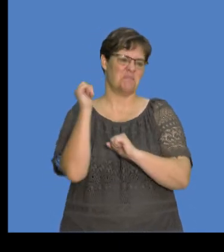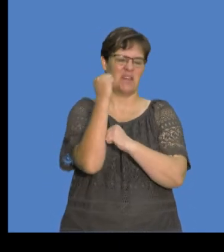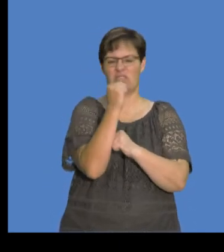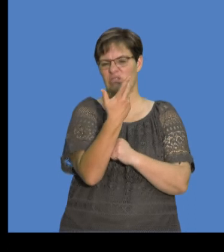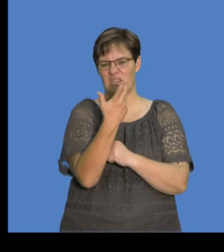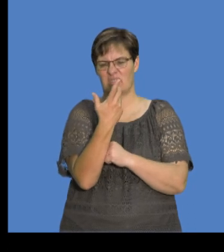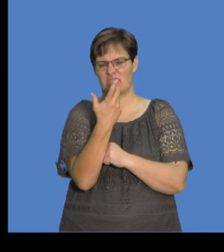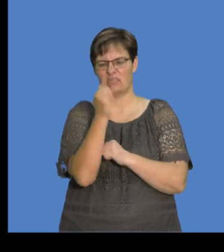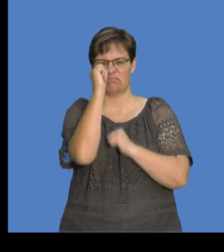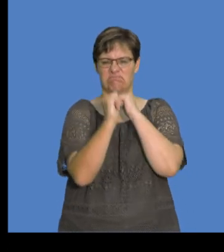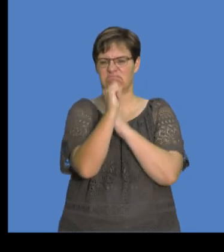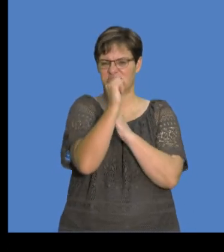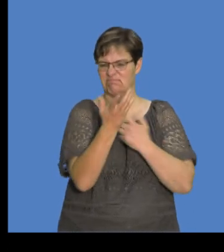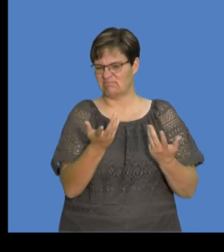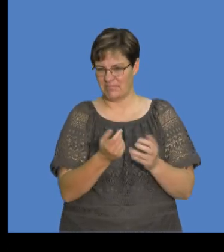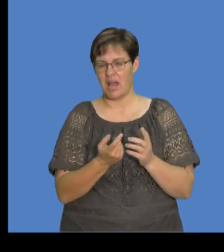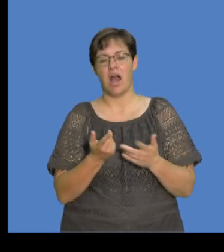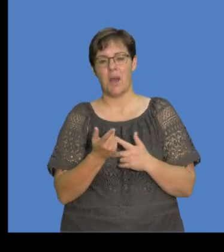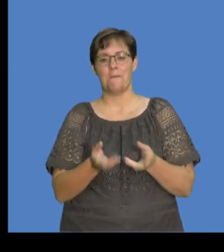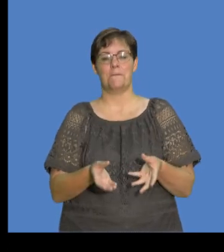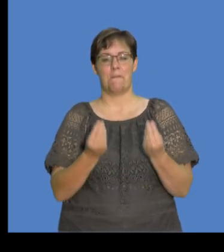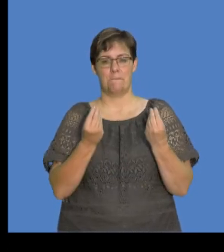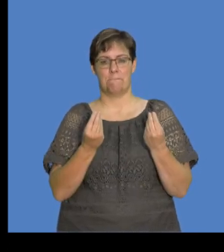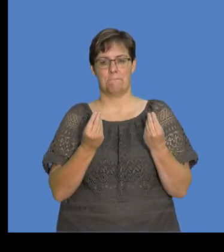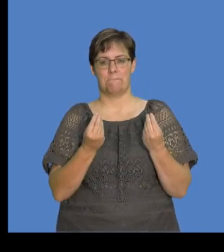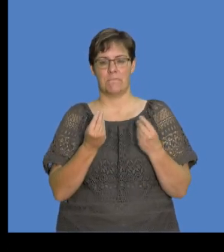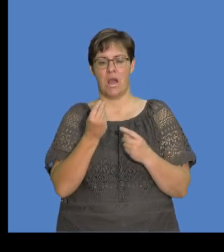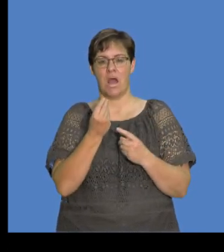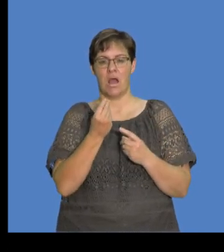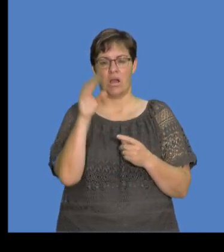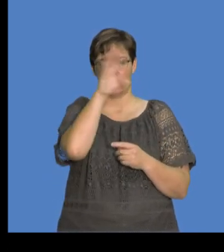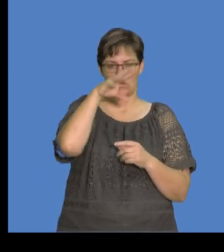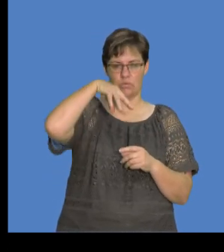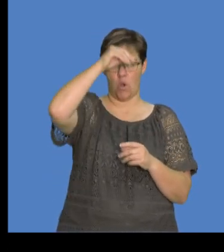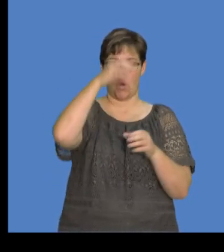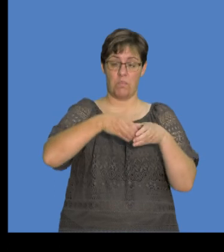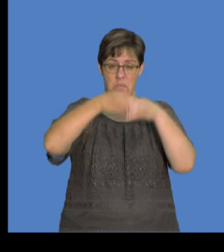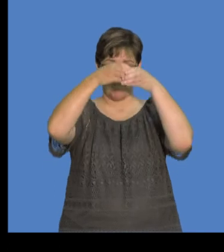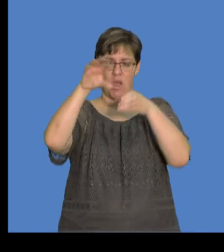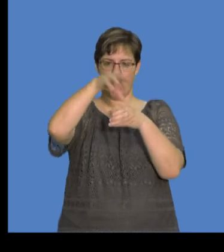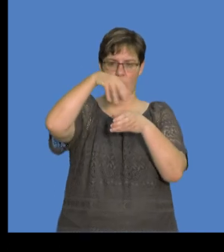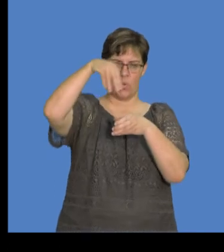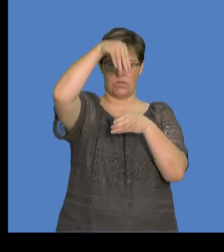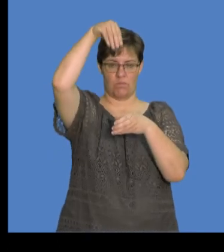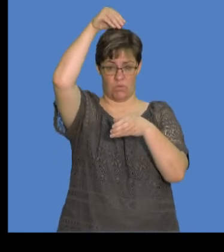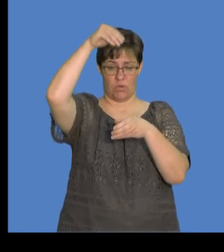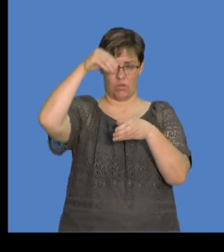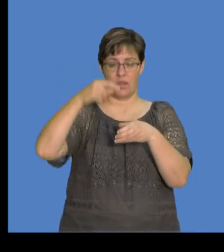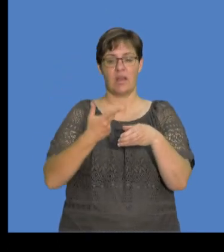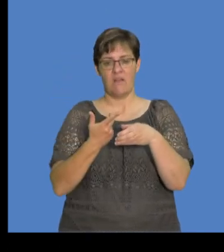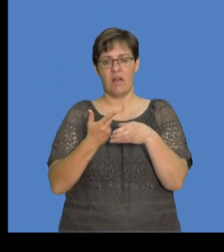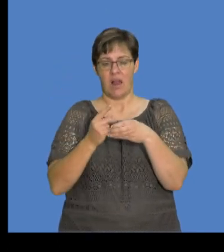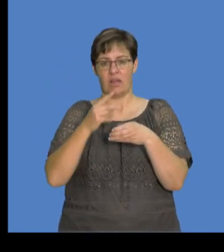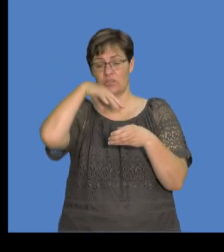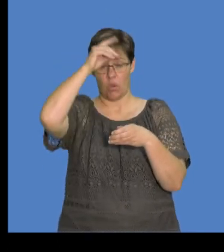large-scale manufacturing, you know, industries, you get where you've got smoke coming out of chimneys. So to exclude the smoke,